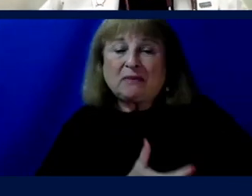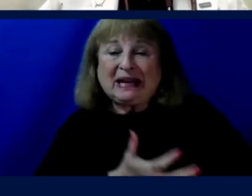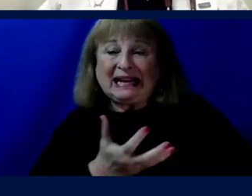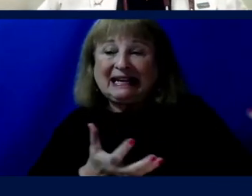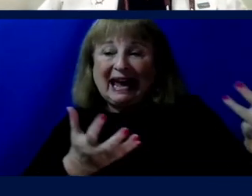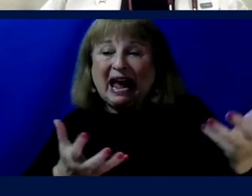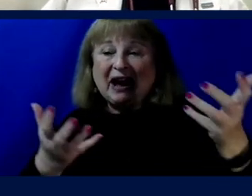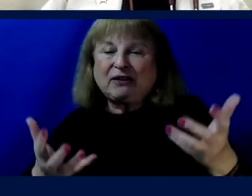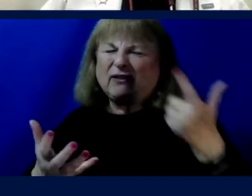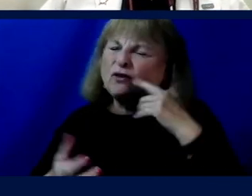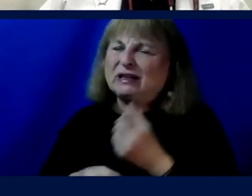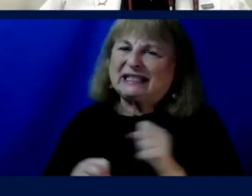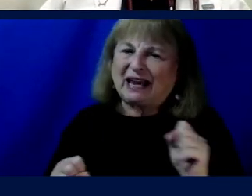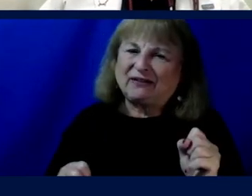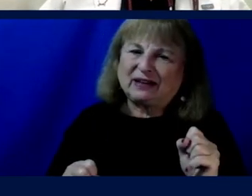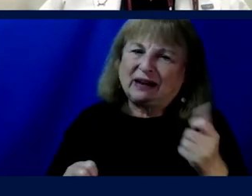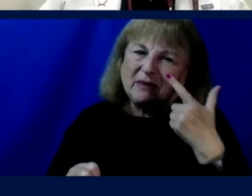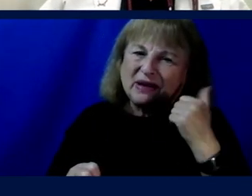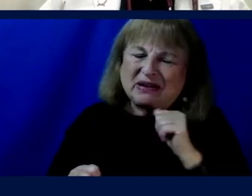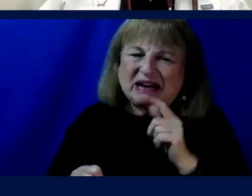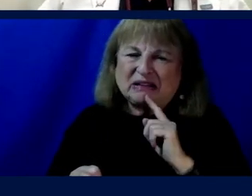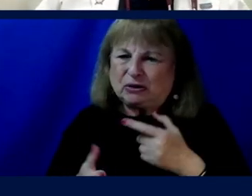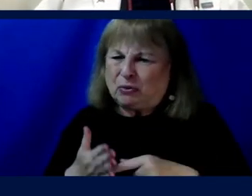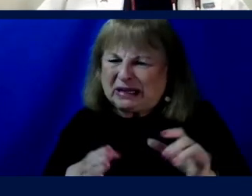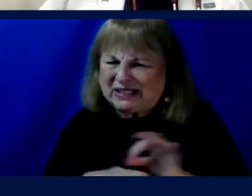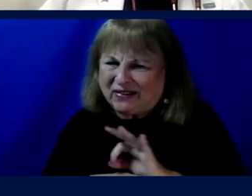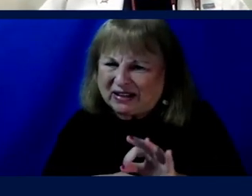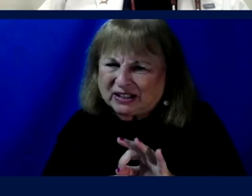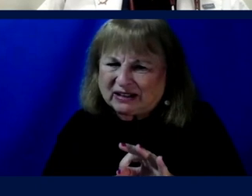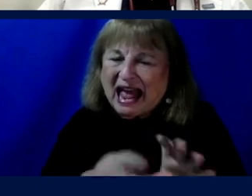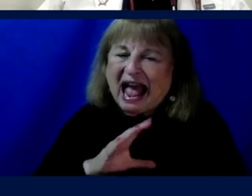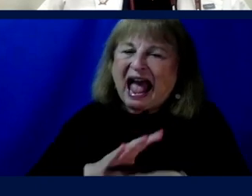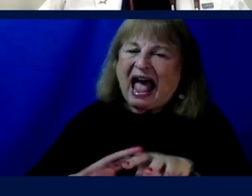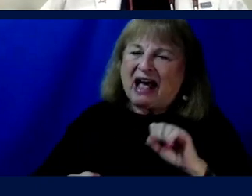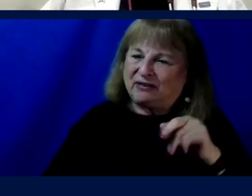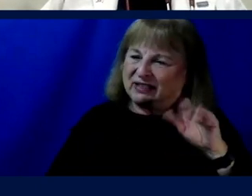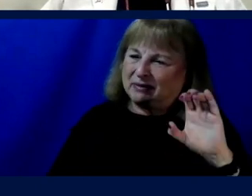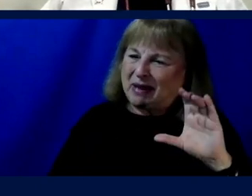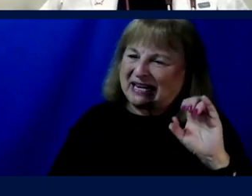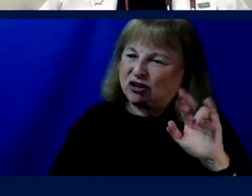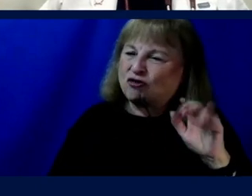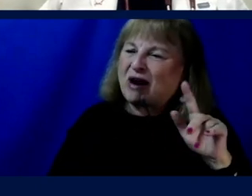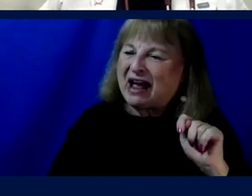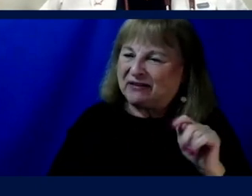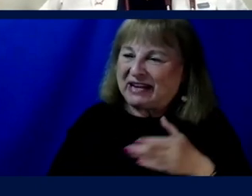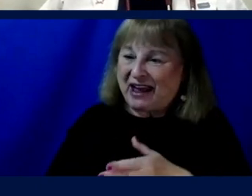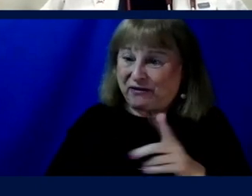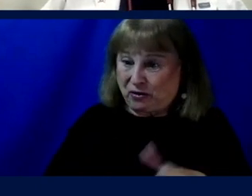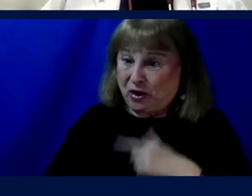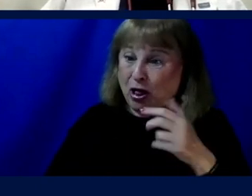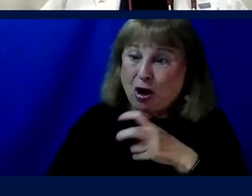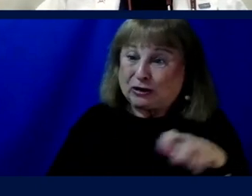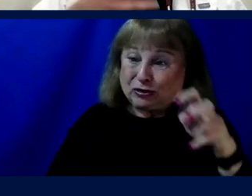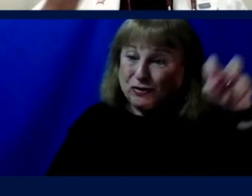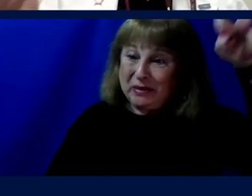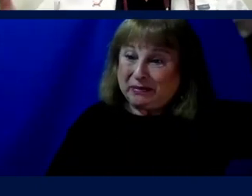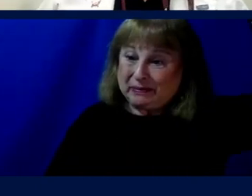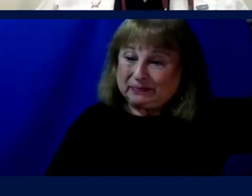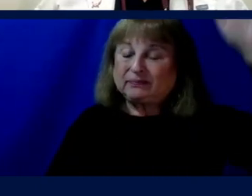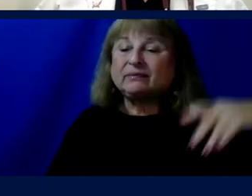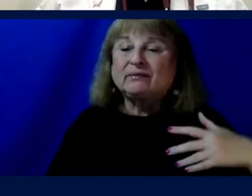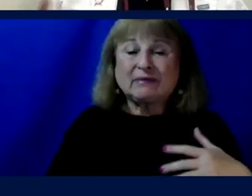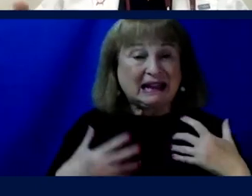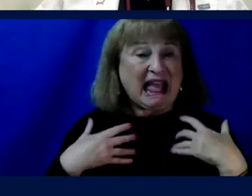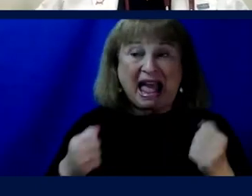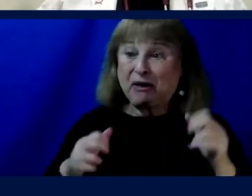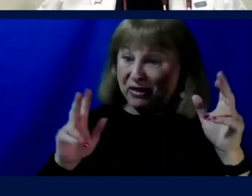mostly for safety, but also because we're not sure what their function is. Out of a spacecraft, after a large explosion of space, and then already is a very